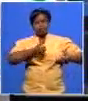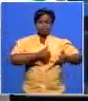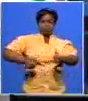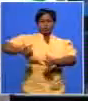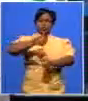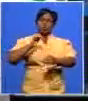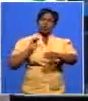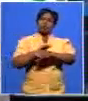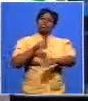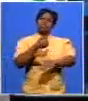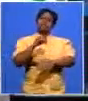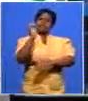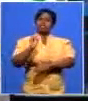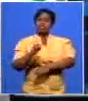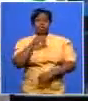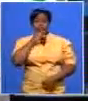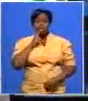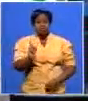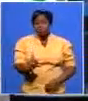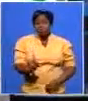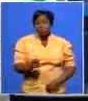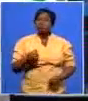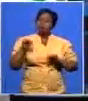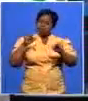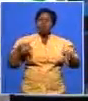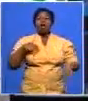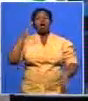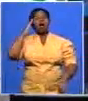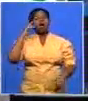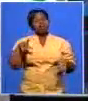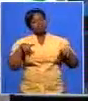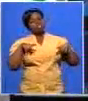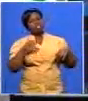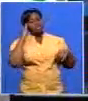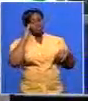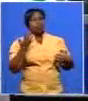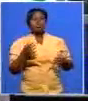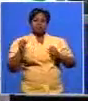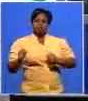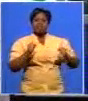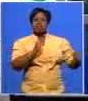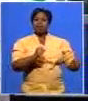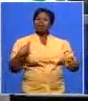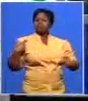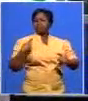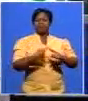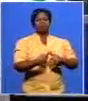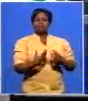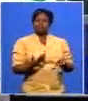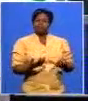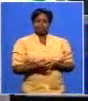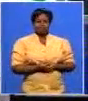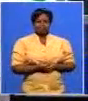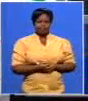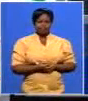60 percent of the electorate means that people understand that we are genuine we have a tech record with a history and